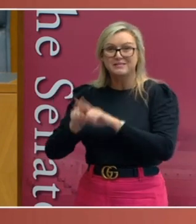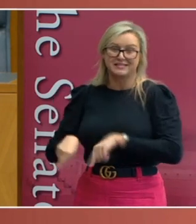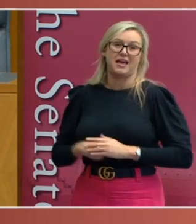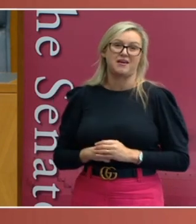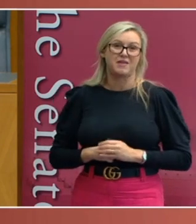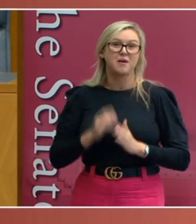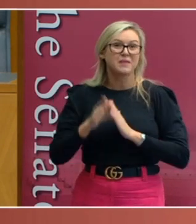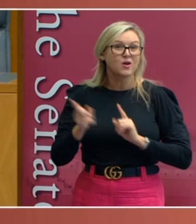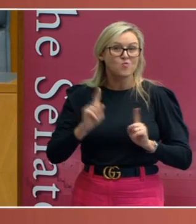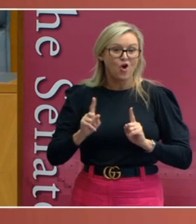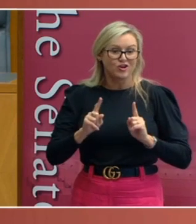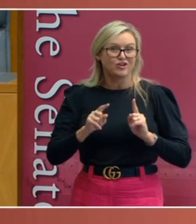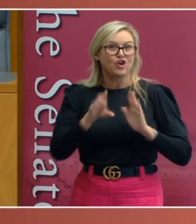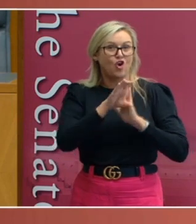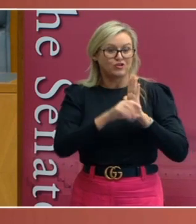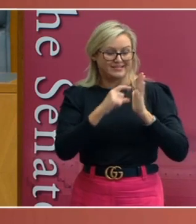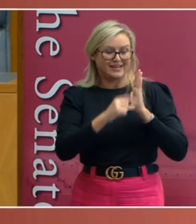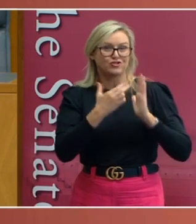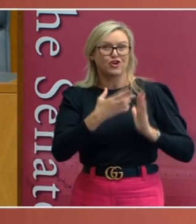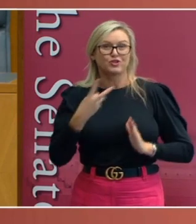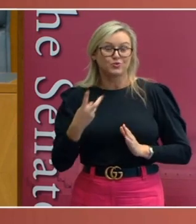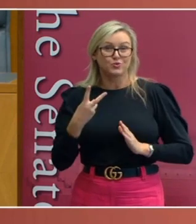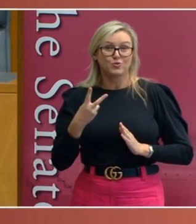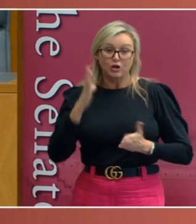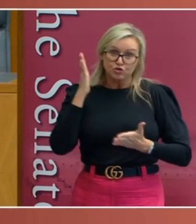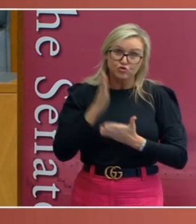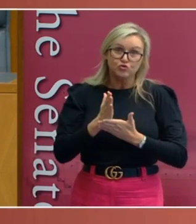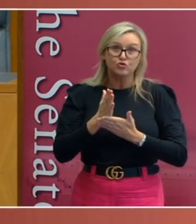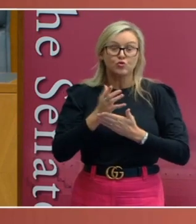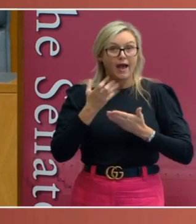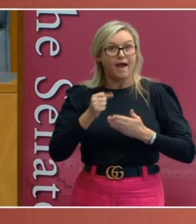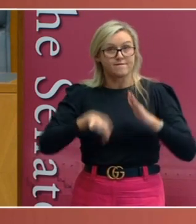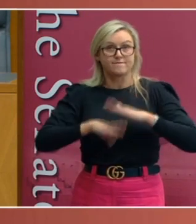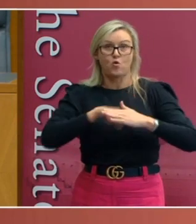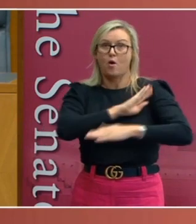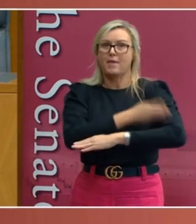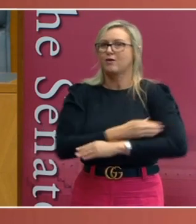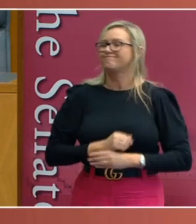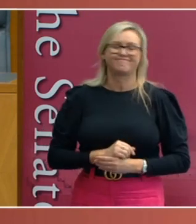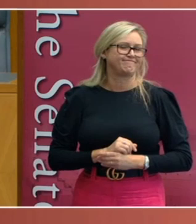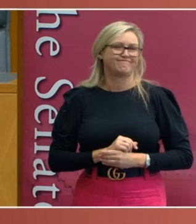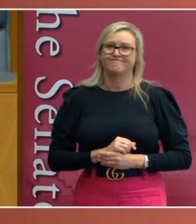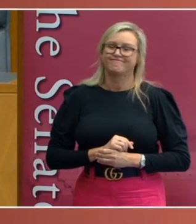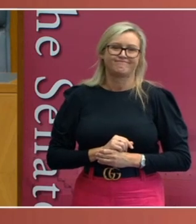absolute. The interstate movement of people may be restricted, but only where there is a legitimate